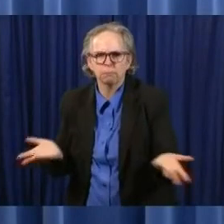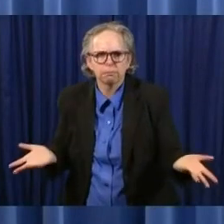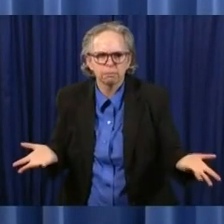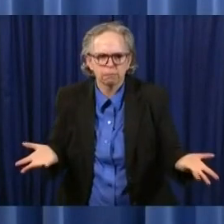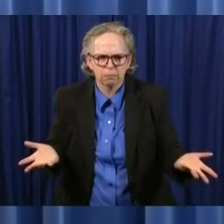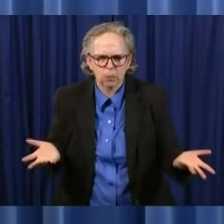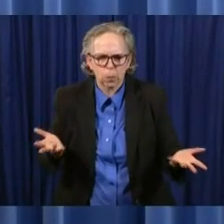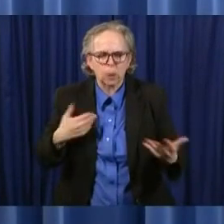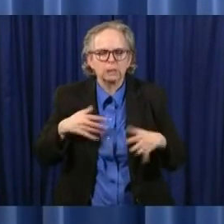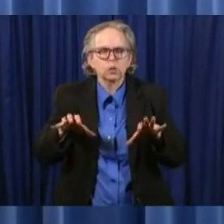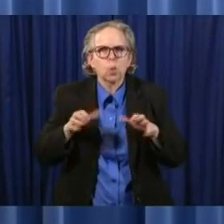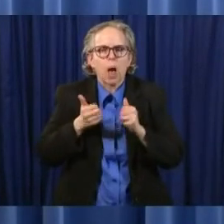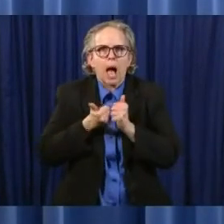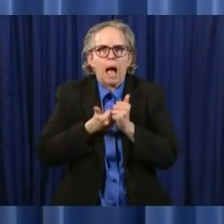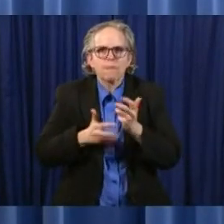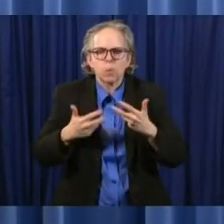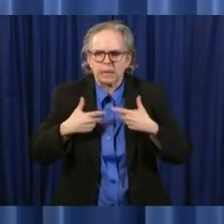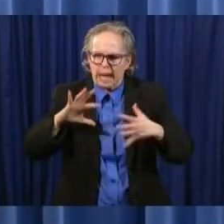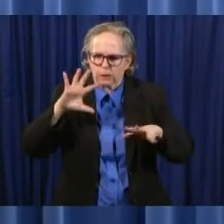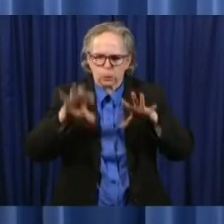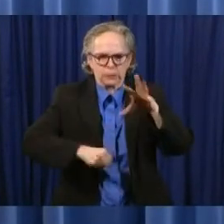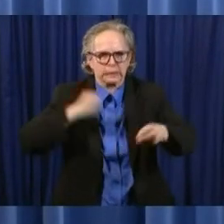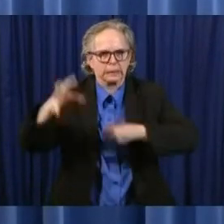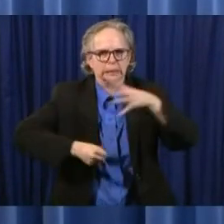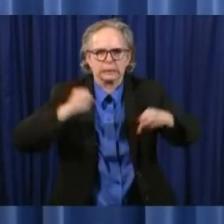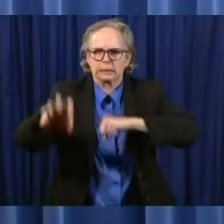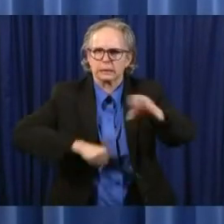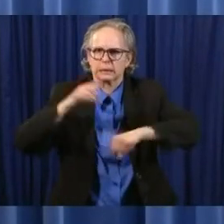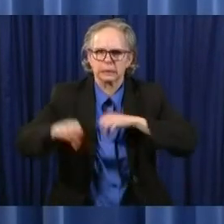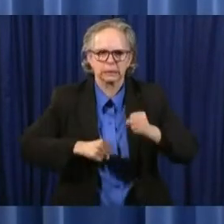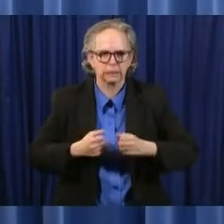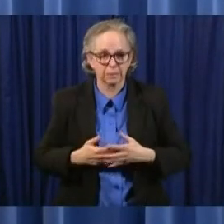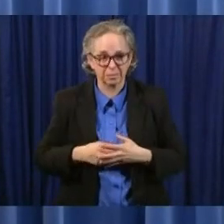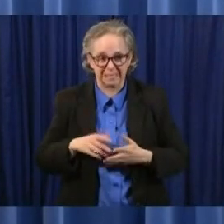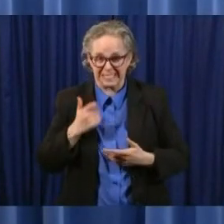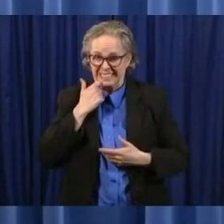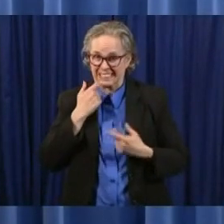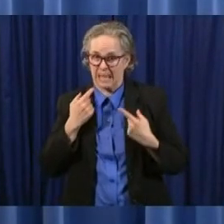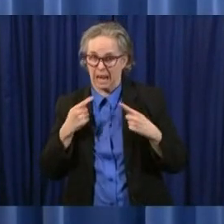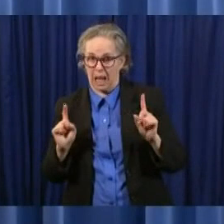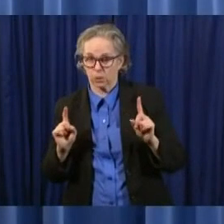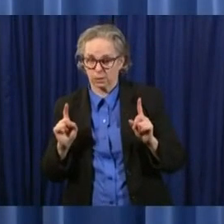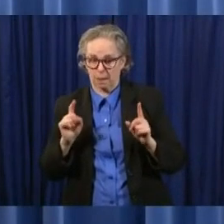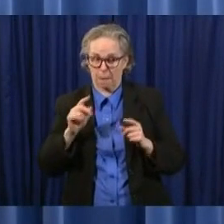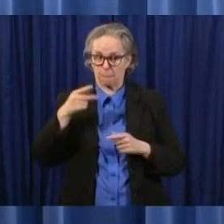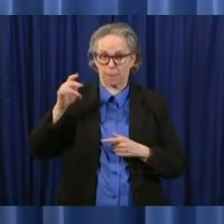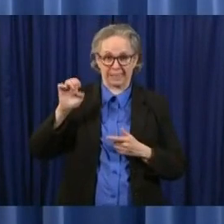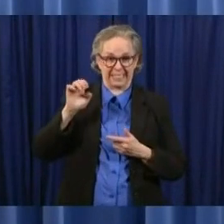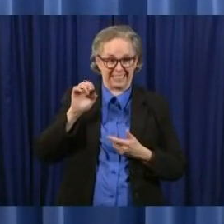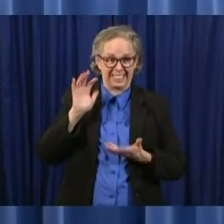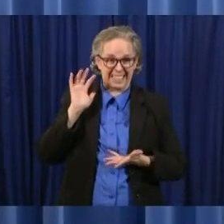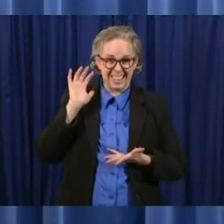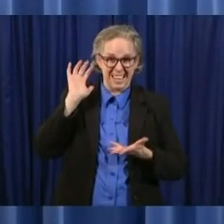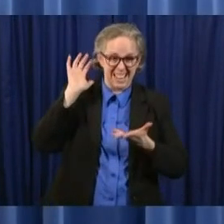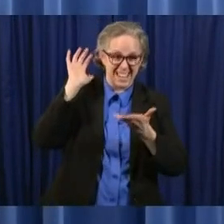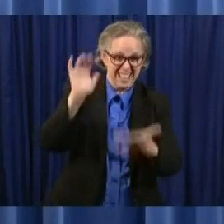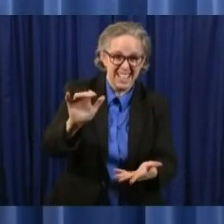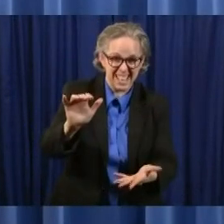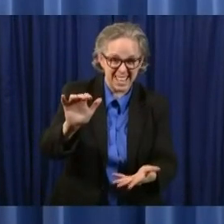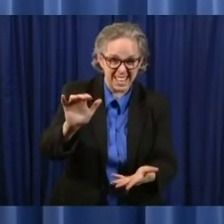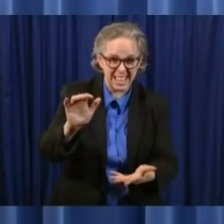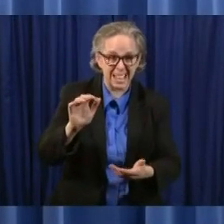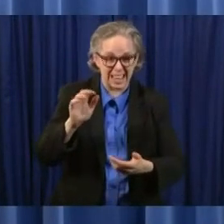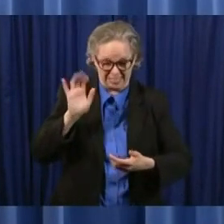that we can and we announced earlier at the this press conference the things that we are doing and